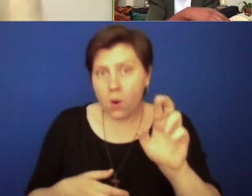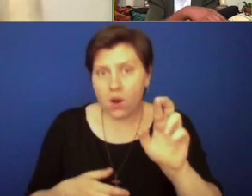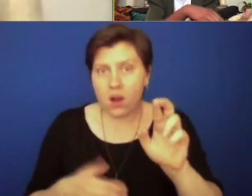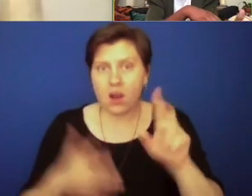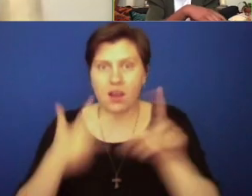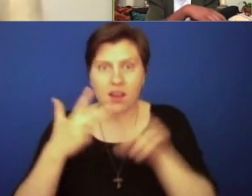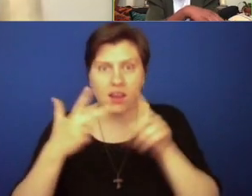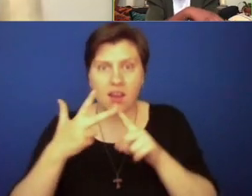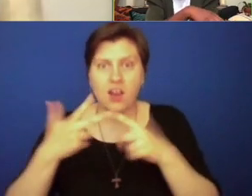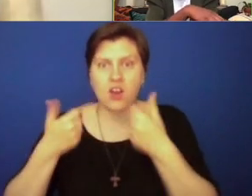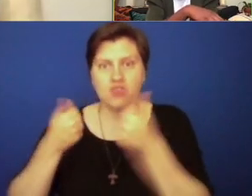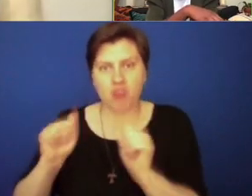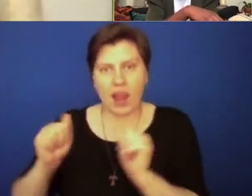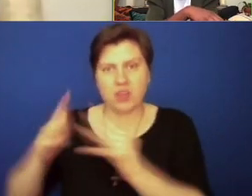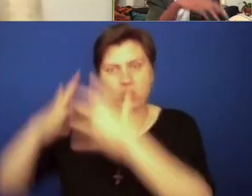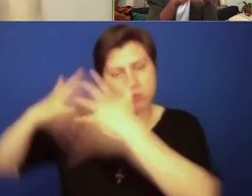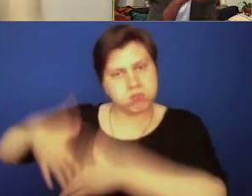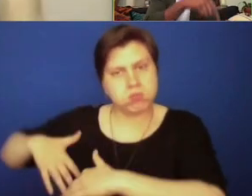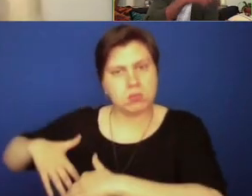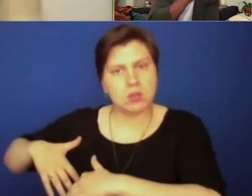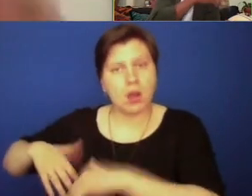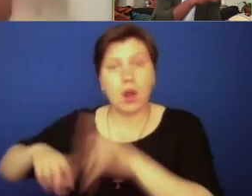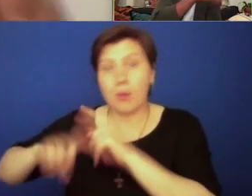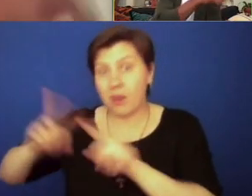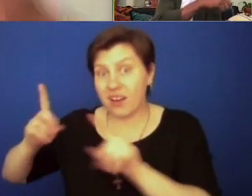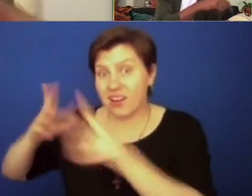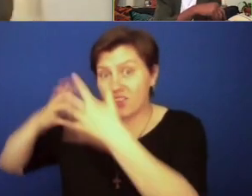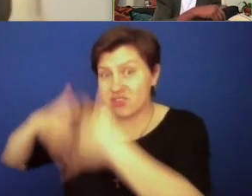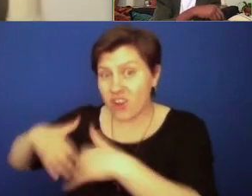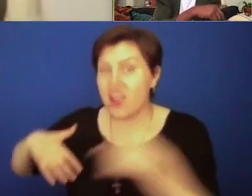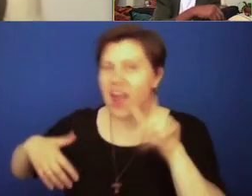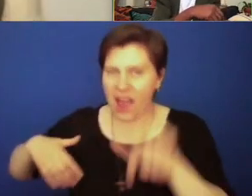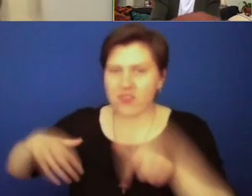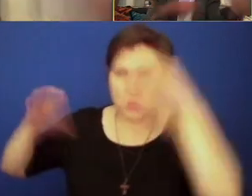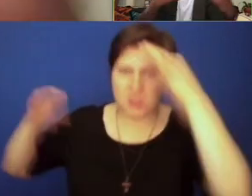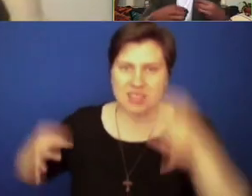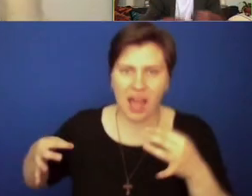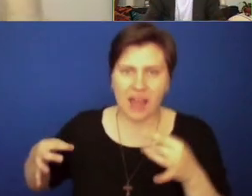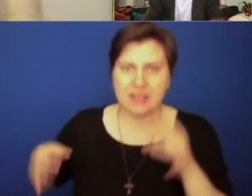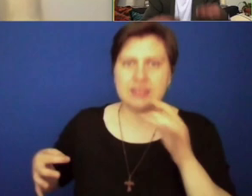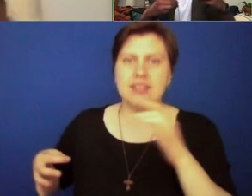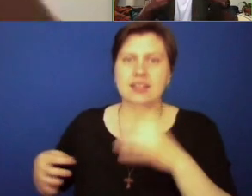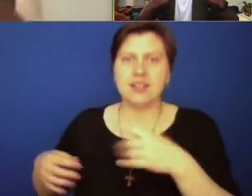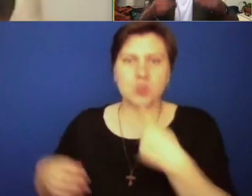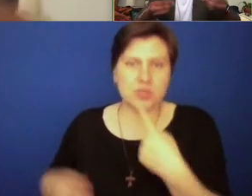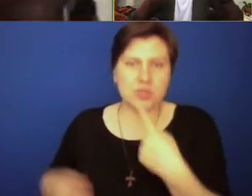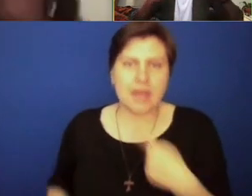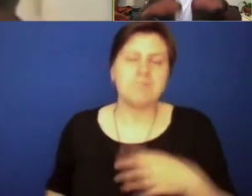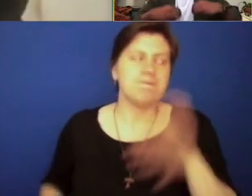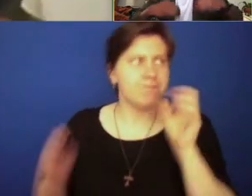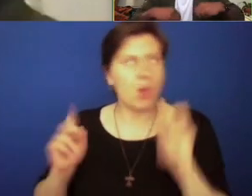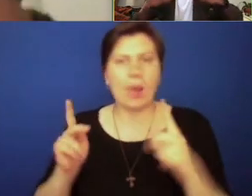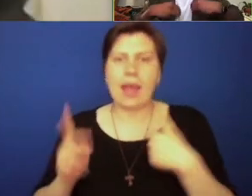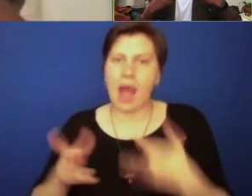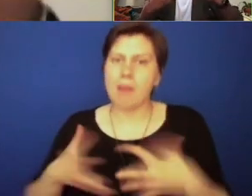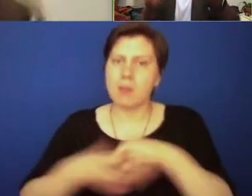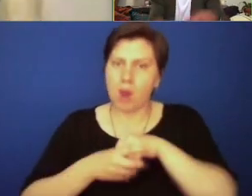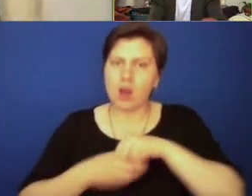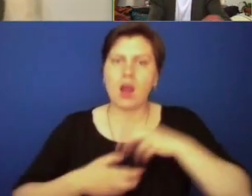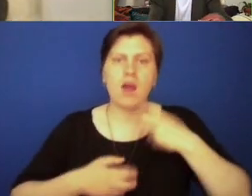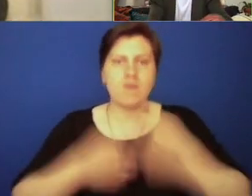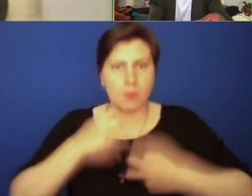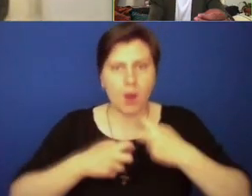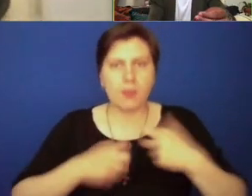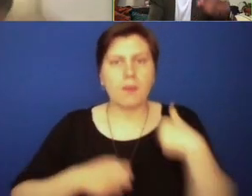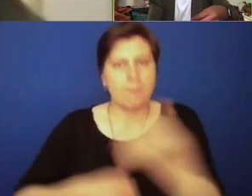Or we can work to destroy it. But in order to destroy it, you have to make that radical choice, that decision to say, hey, you know what? I am a part of